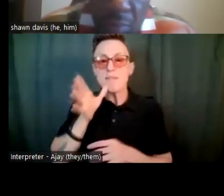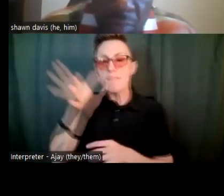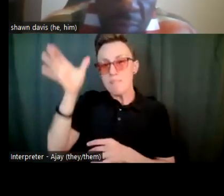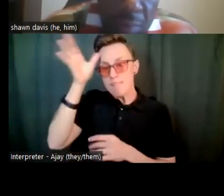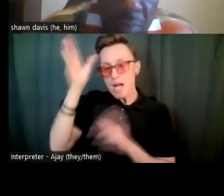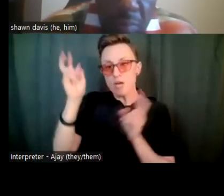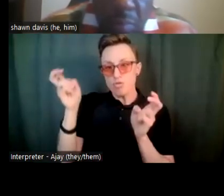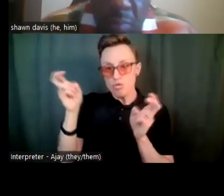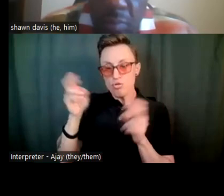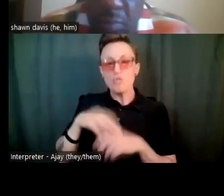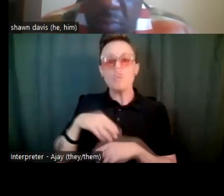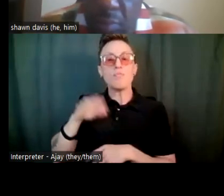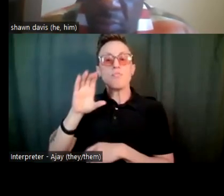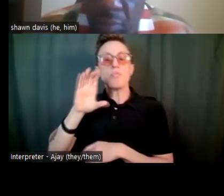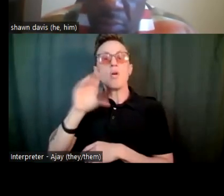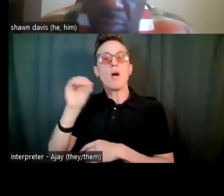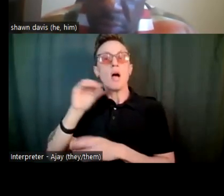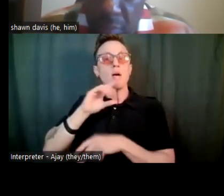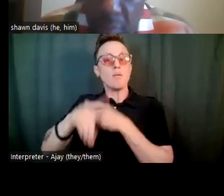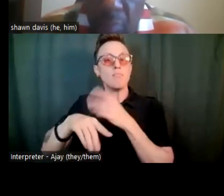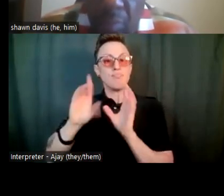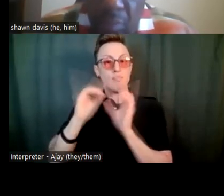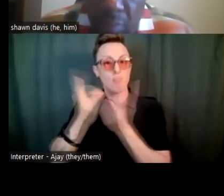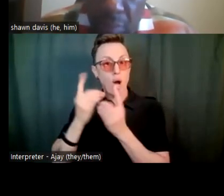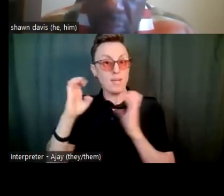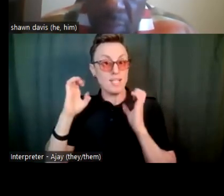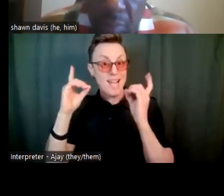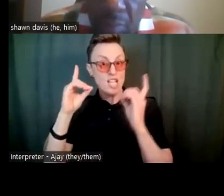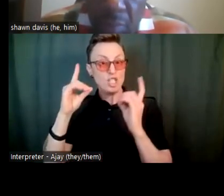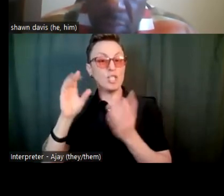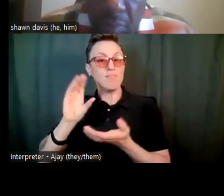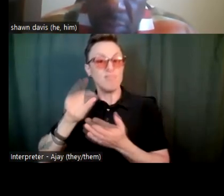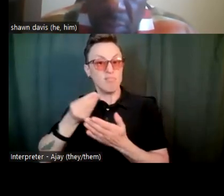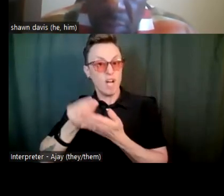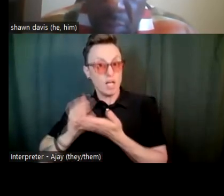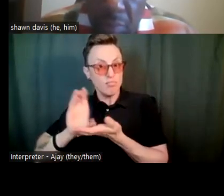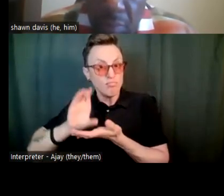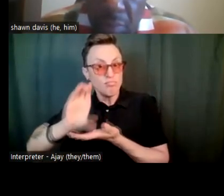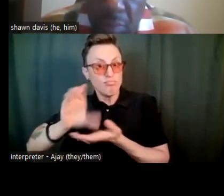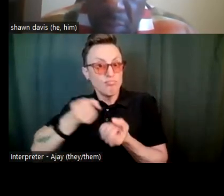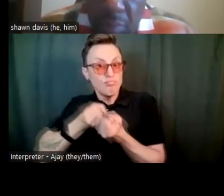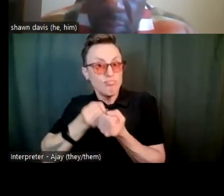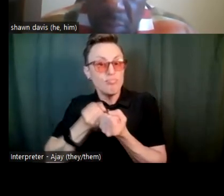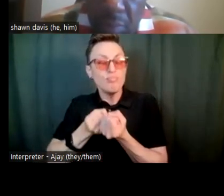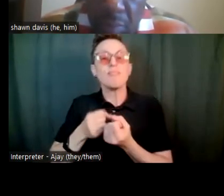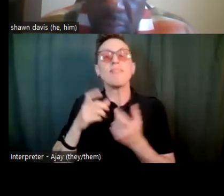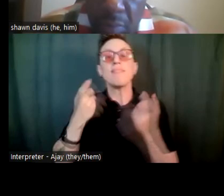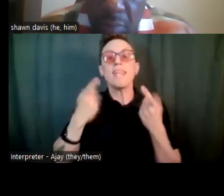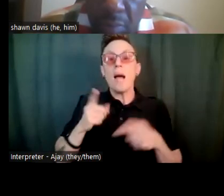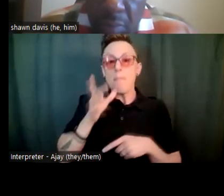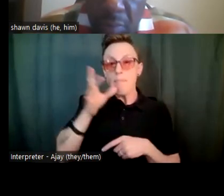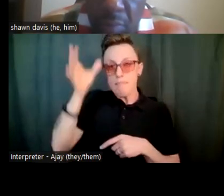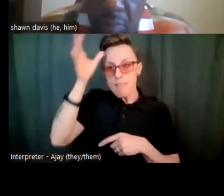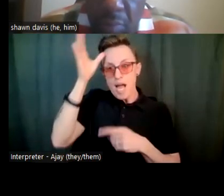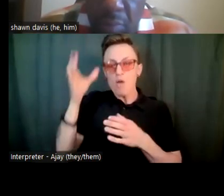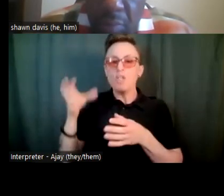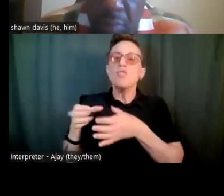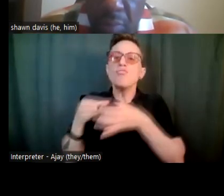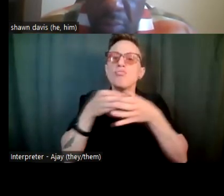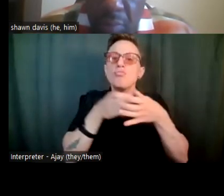funded by the Colorado Department of Education. And they took parents on a weekend away where